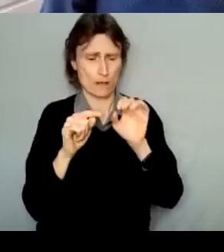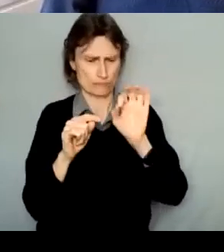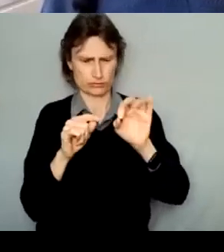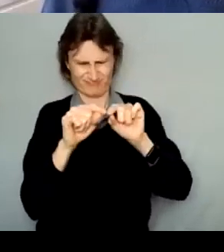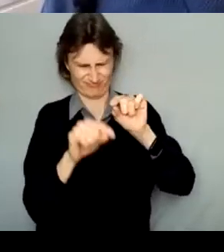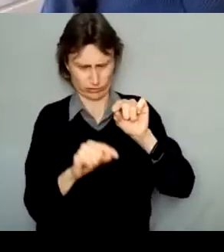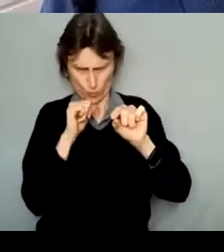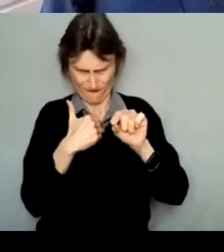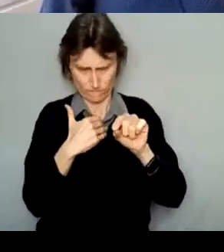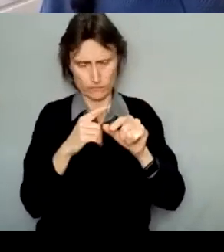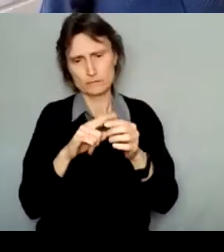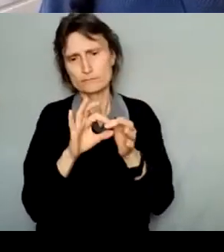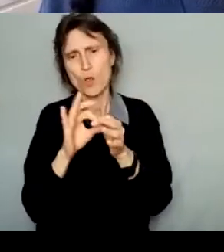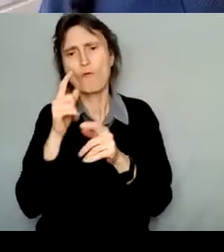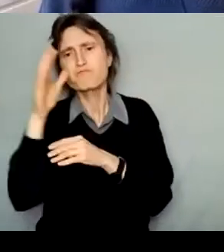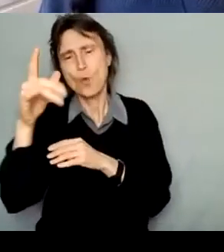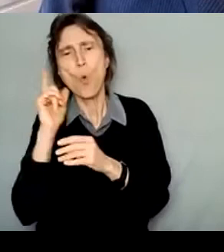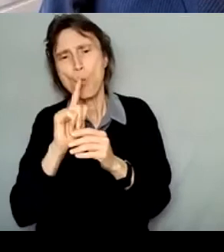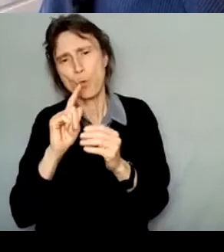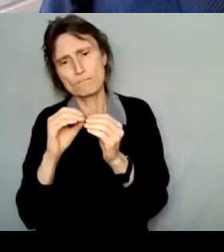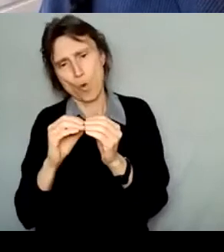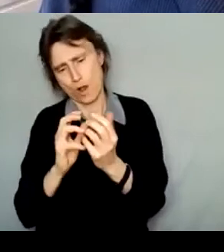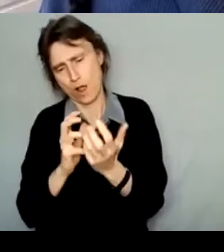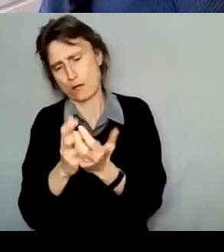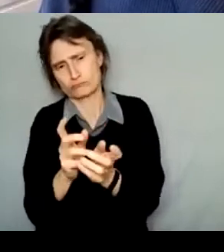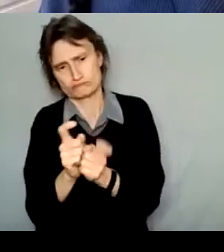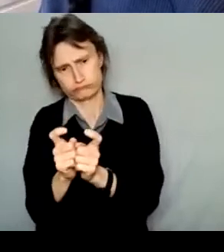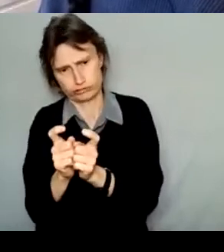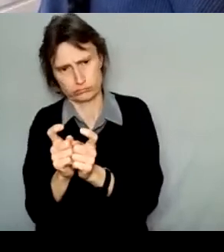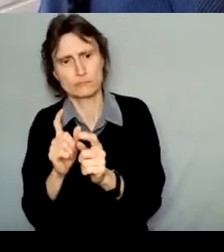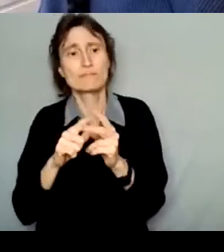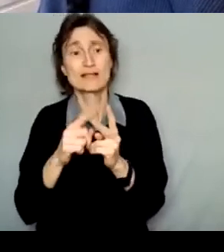You'll select the general name of the project expense on the very far left,